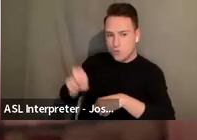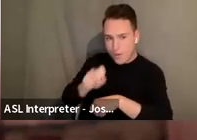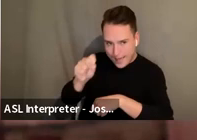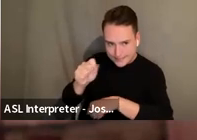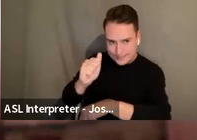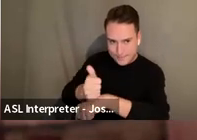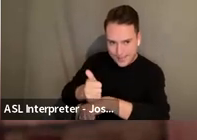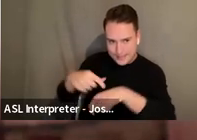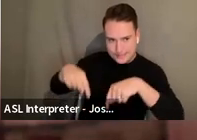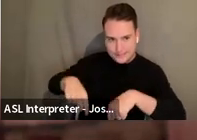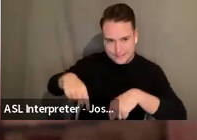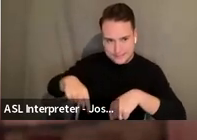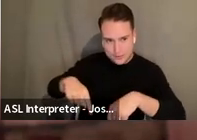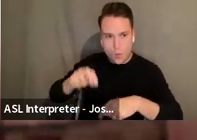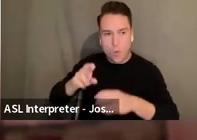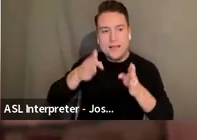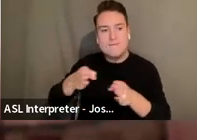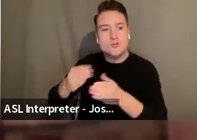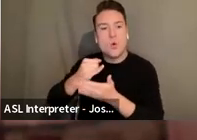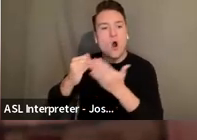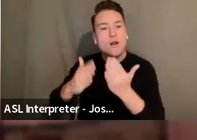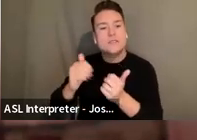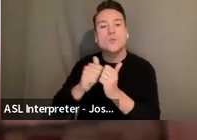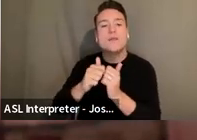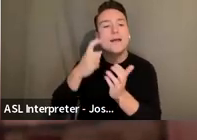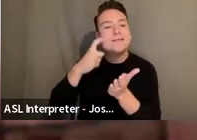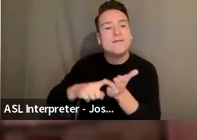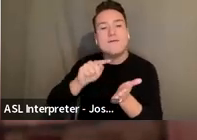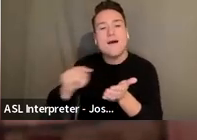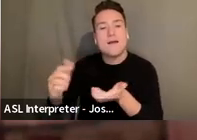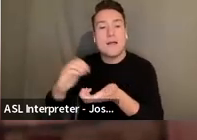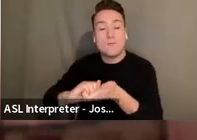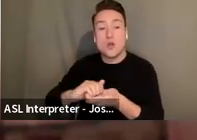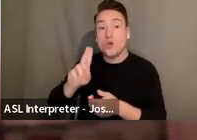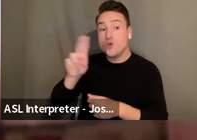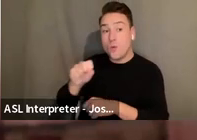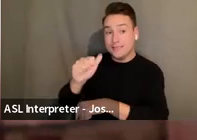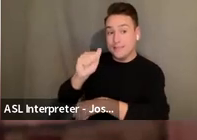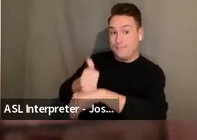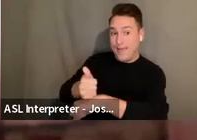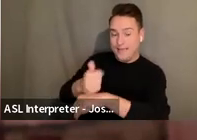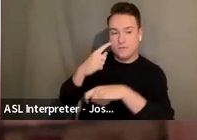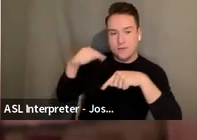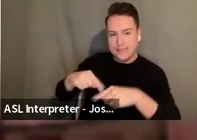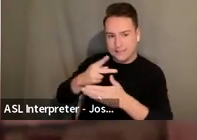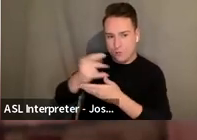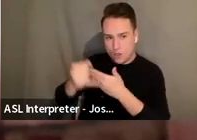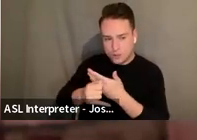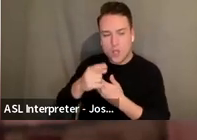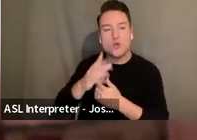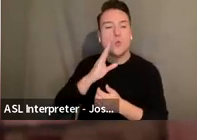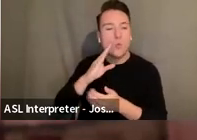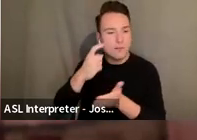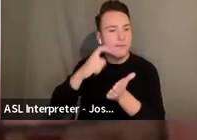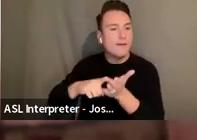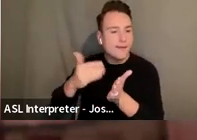collaborators. You heard Derek give the description of US-based for the purposes of this project. You will hear it again later